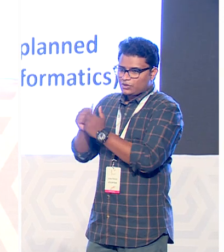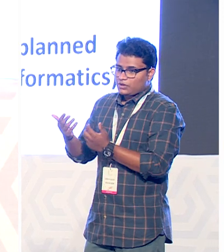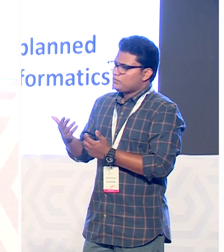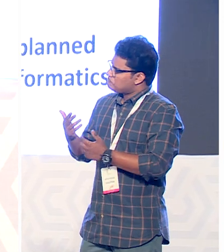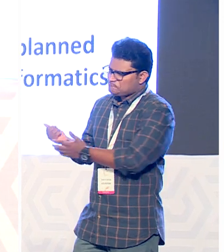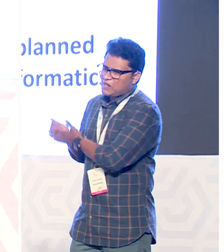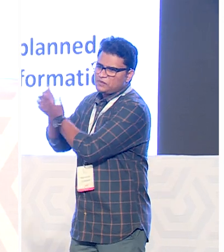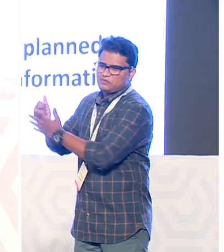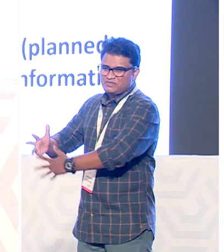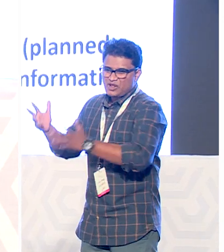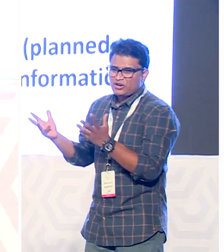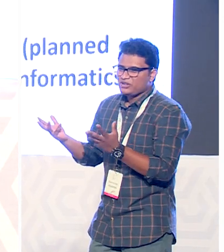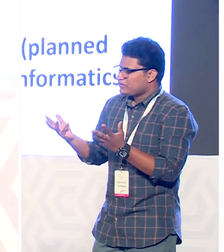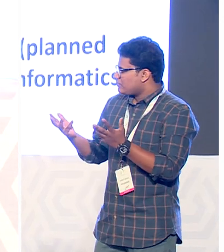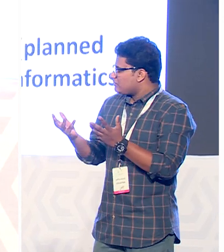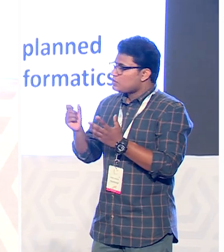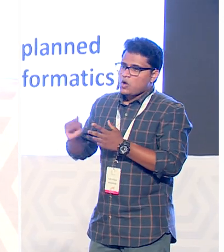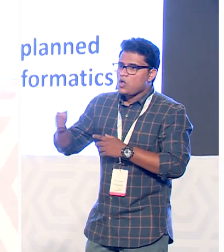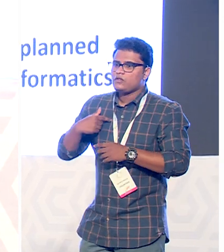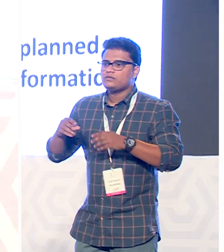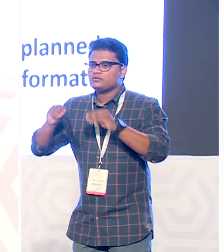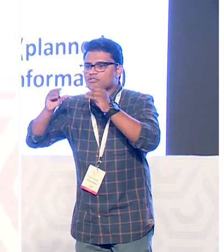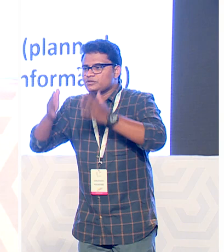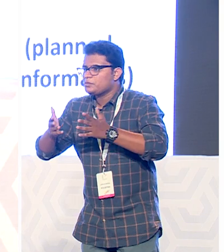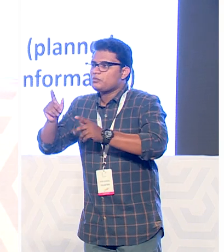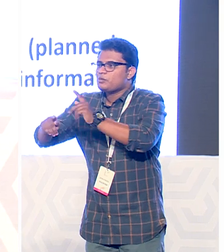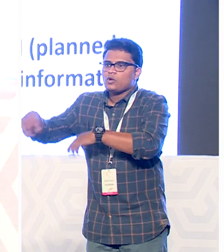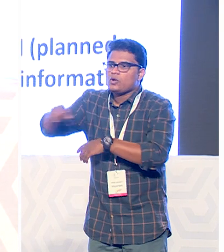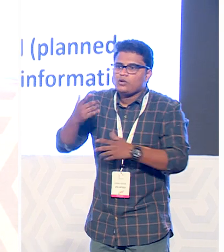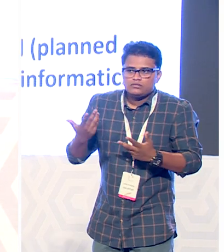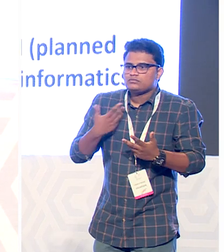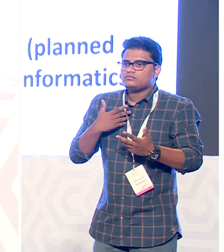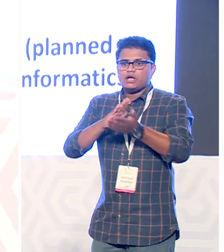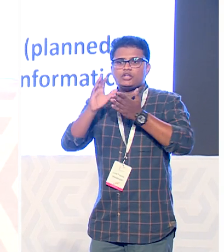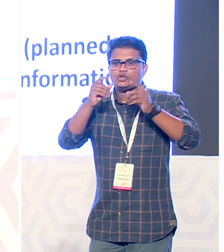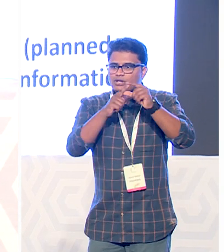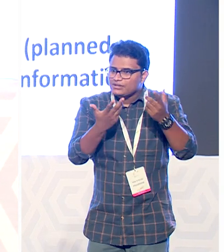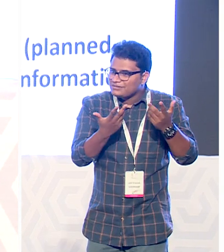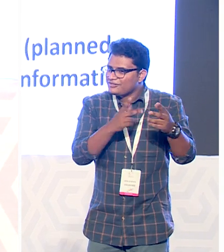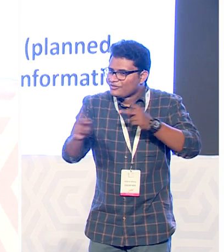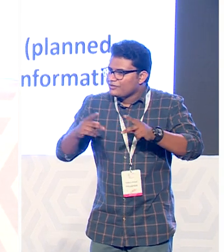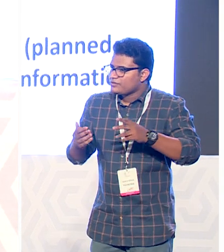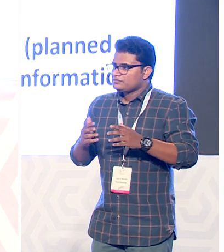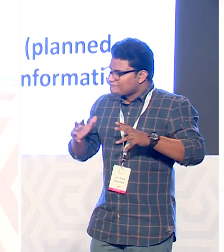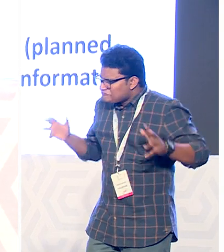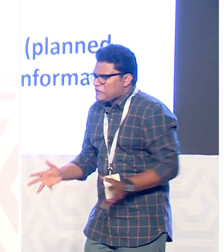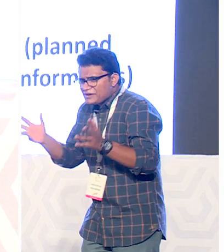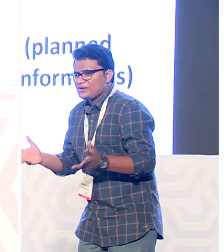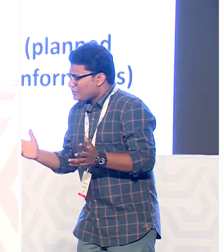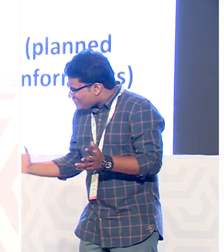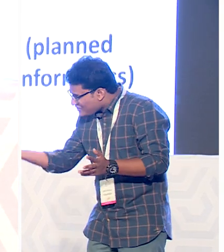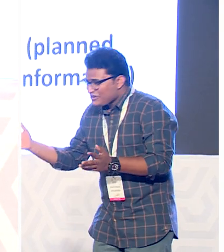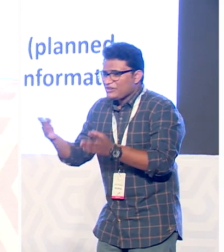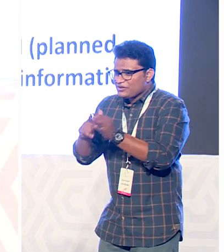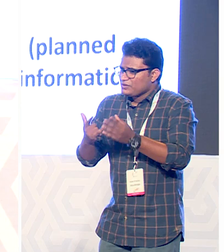lot especially all my professors and my HOD they kept me motivated they kept on encouraging me